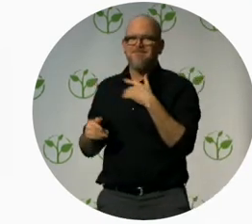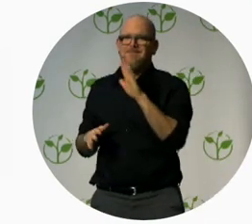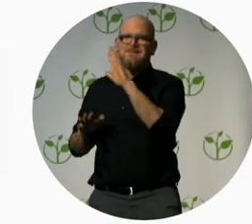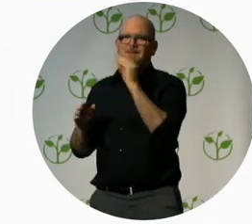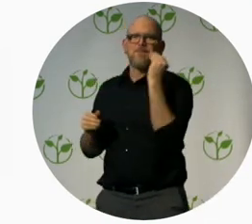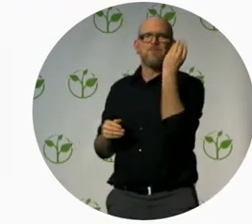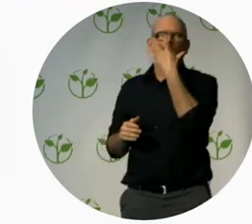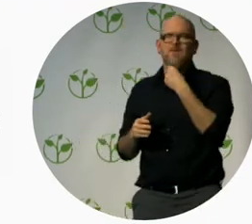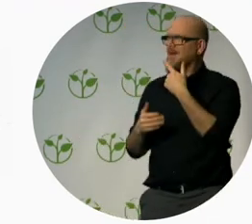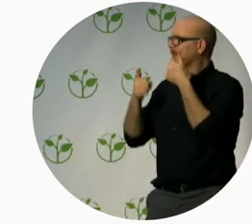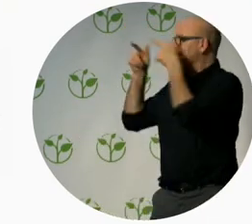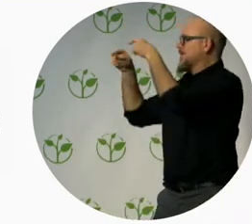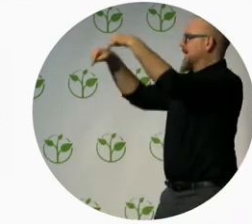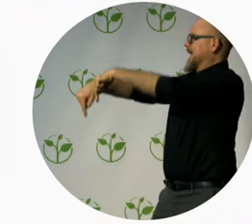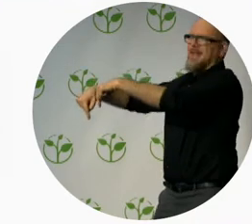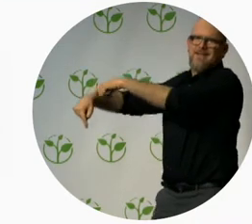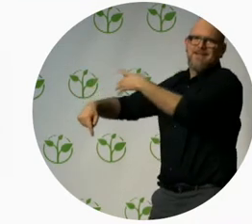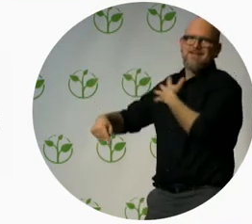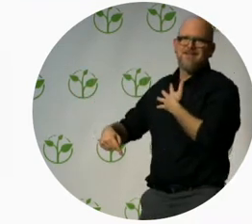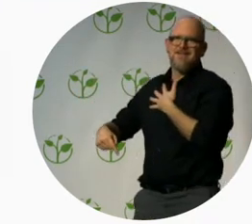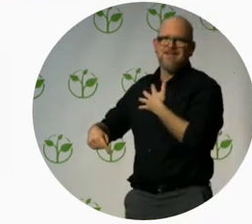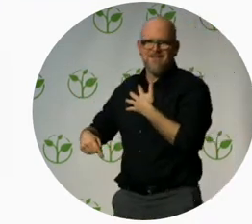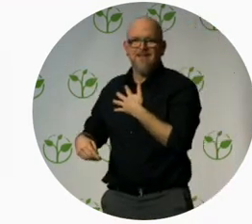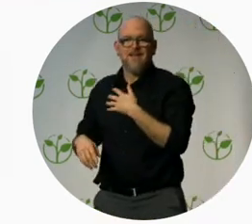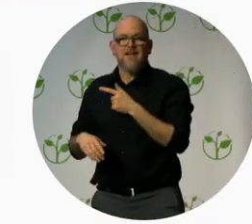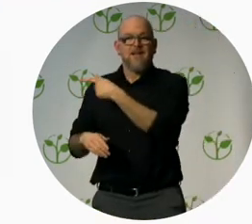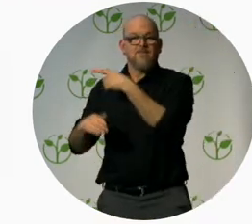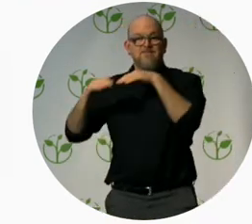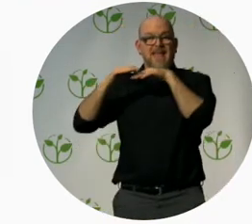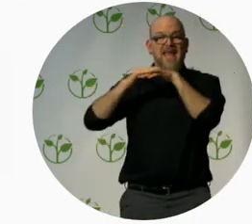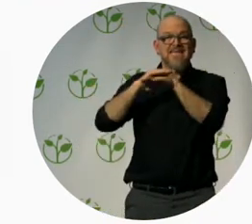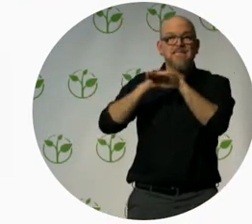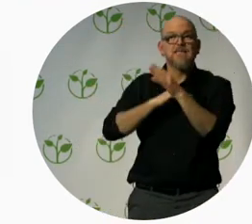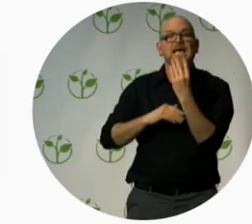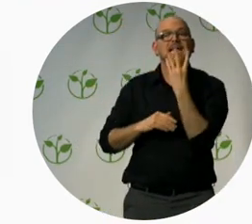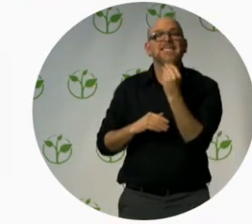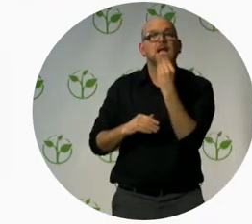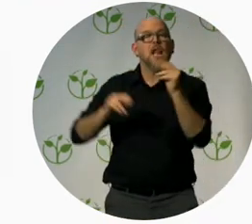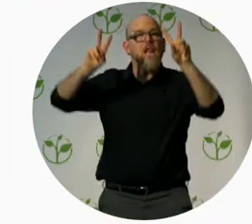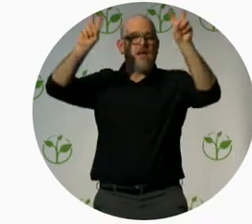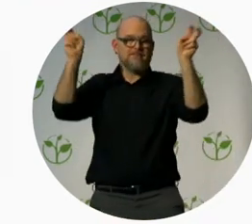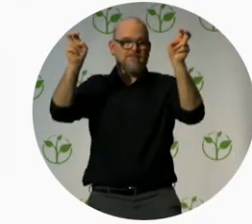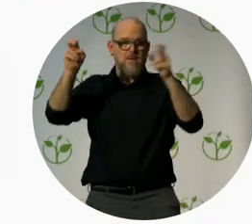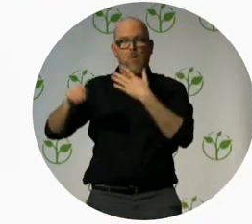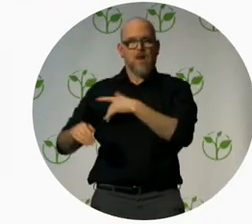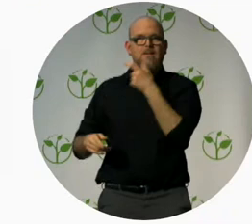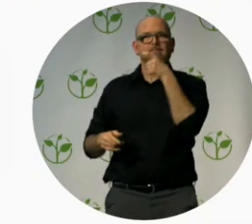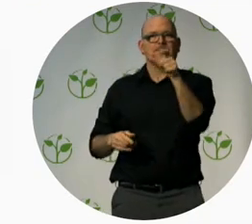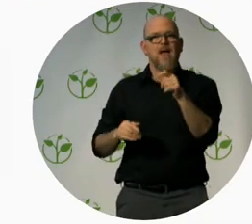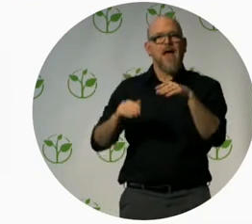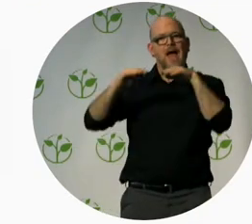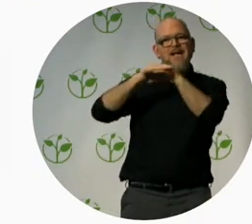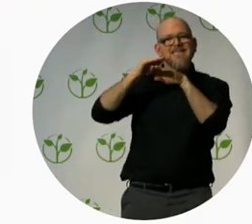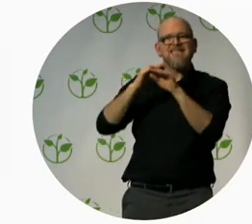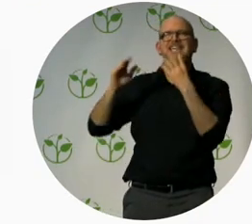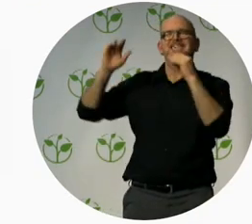have the founder of Access Israel, Yuval Wagner, here, to close today. So, can you give a massive, big round of applause?